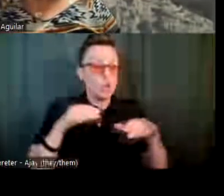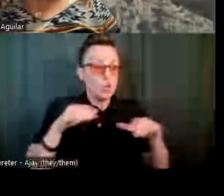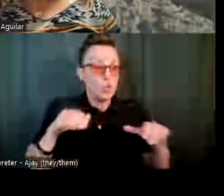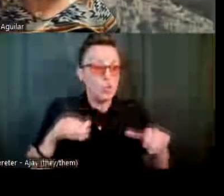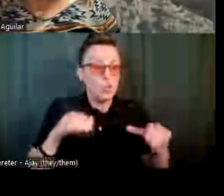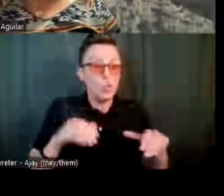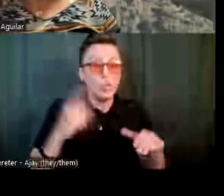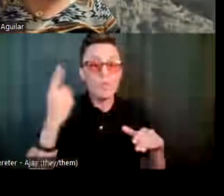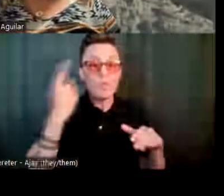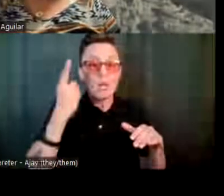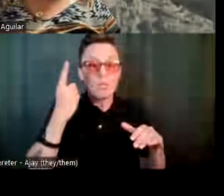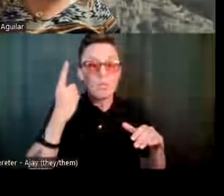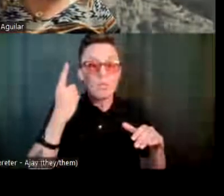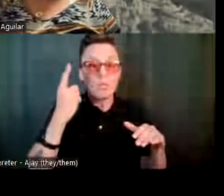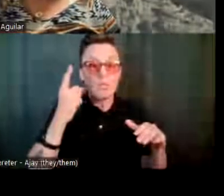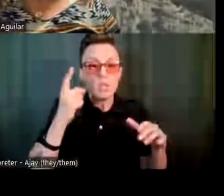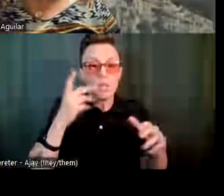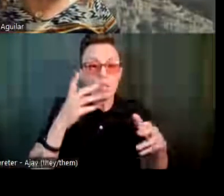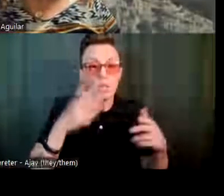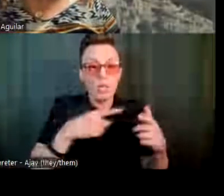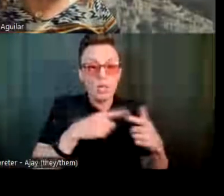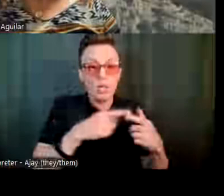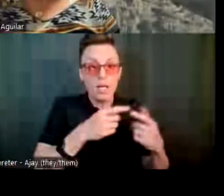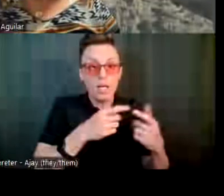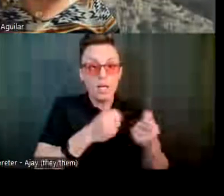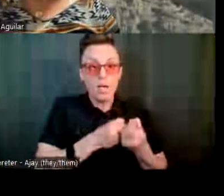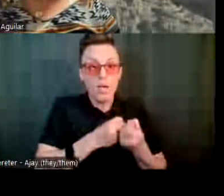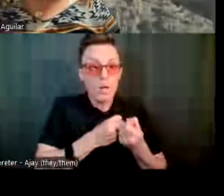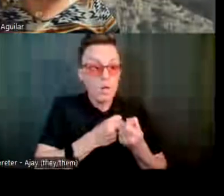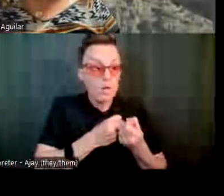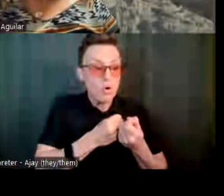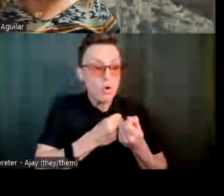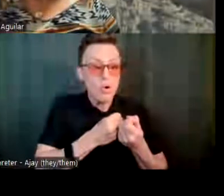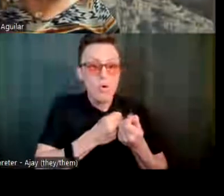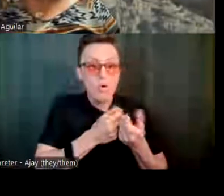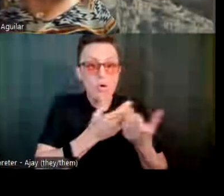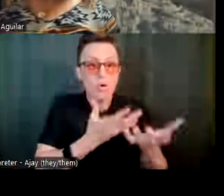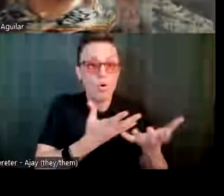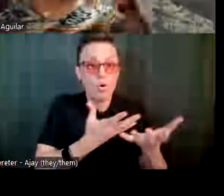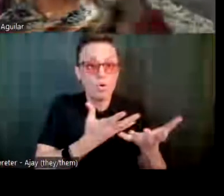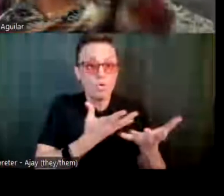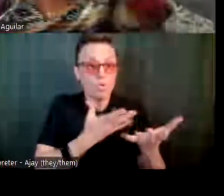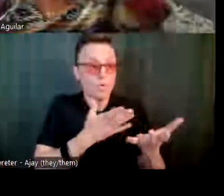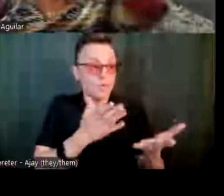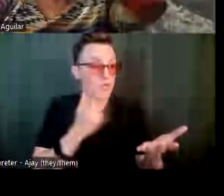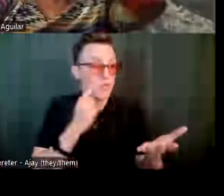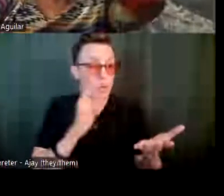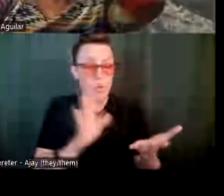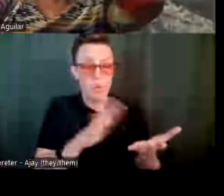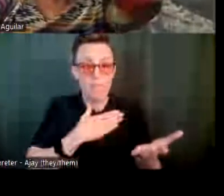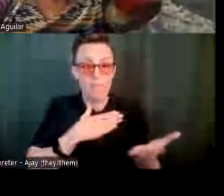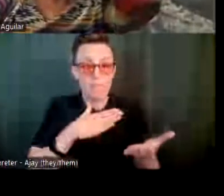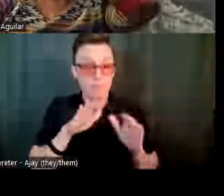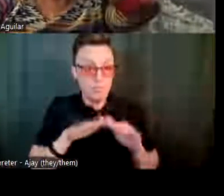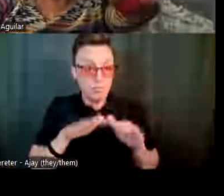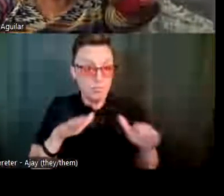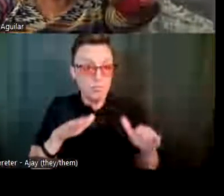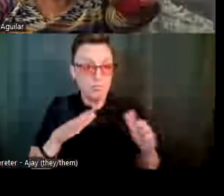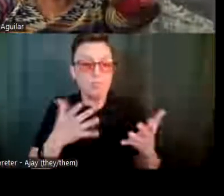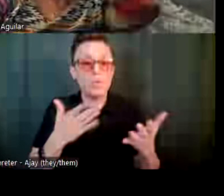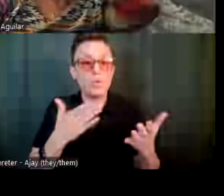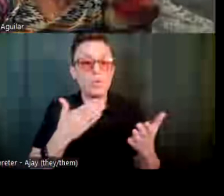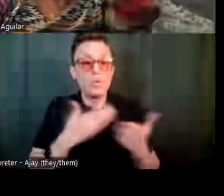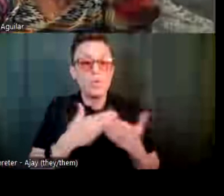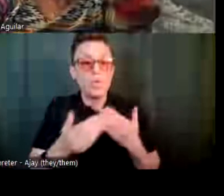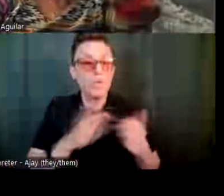anything in my children as far as what disabilities that